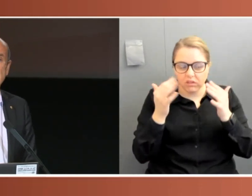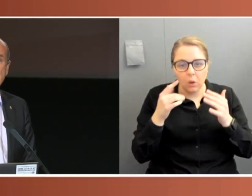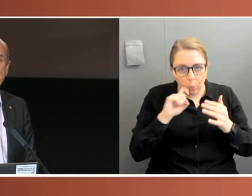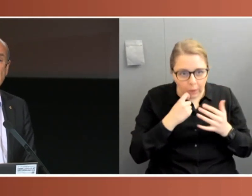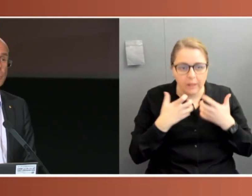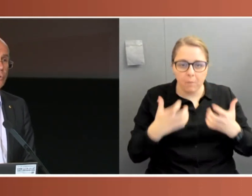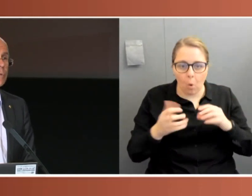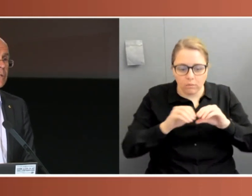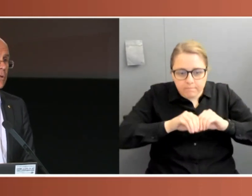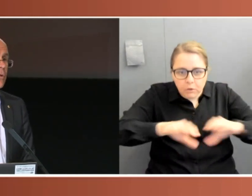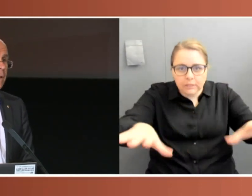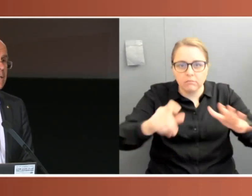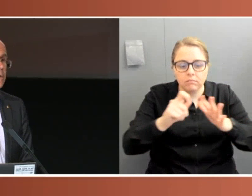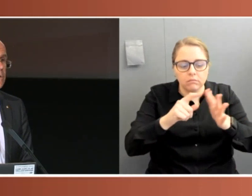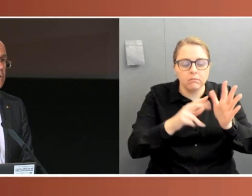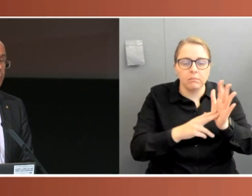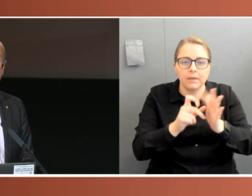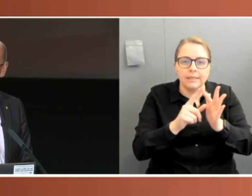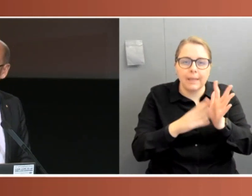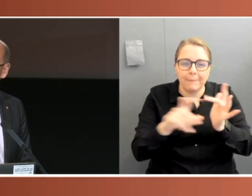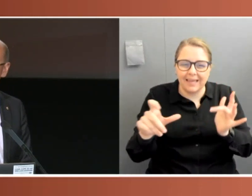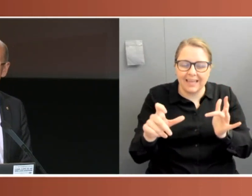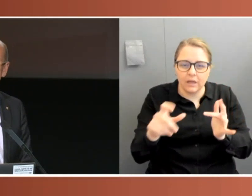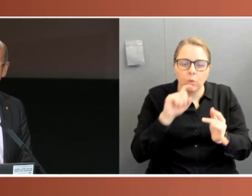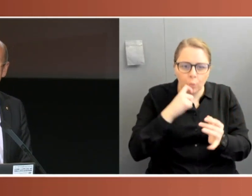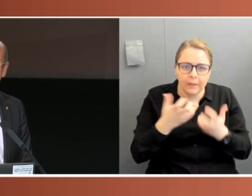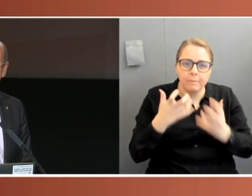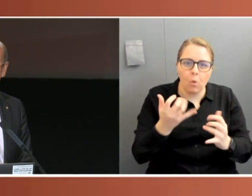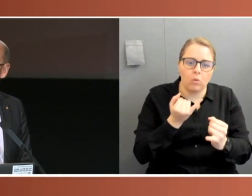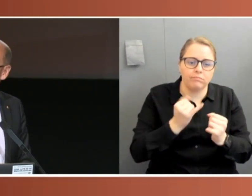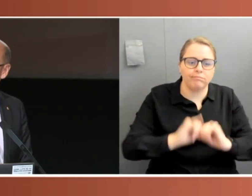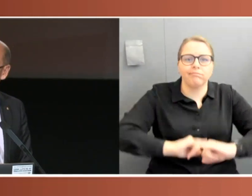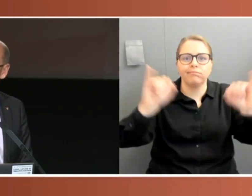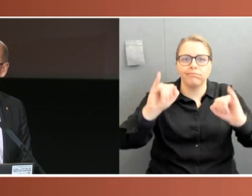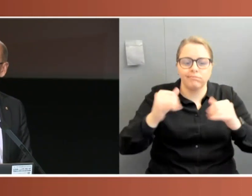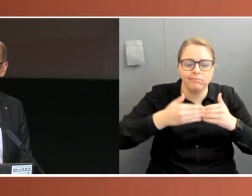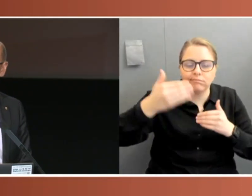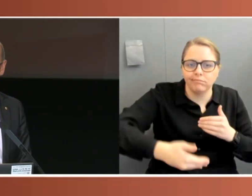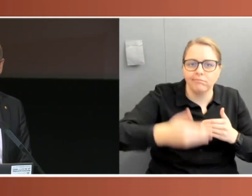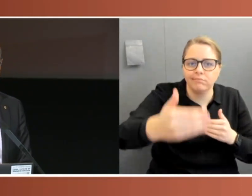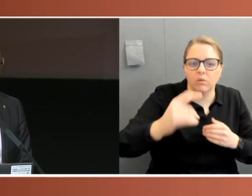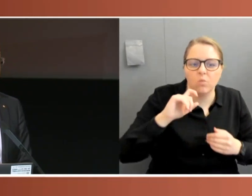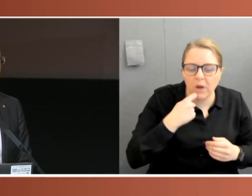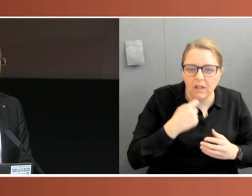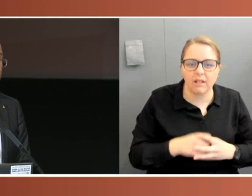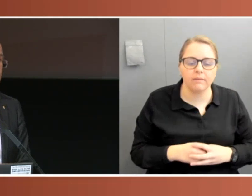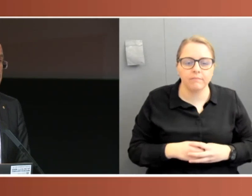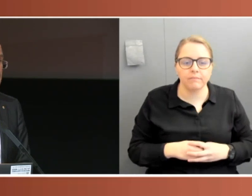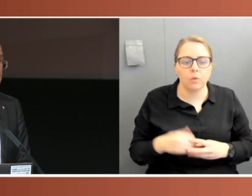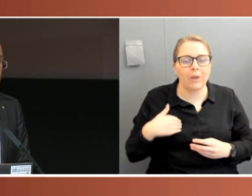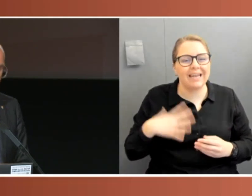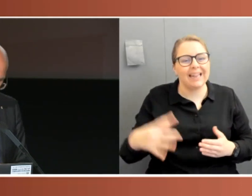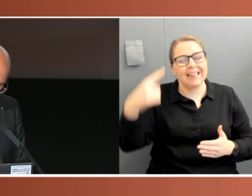crises. And we do need to learn the lessons of what occurred during this period. We need to be realistic about just how much we can undo